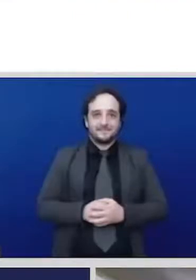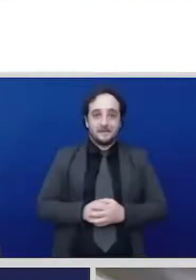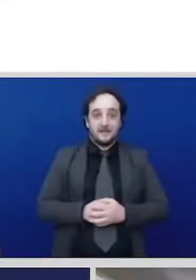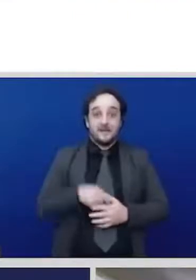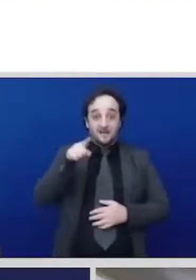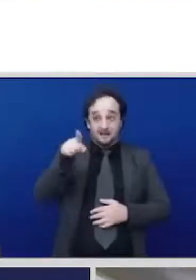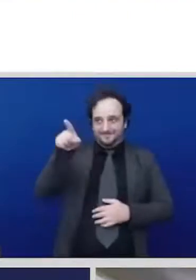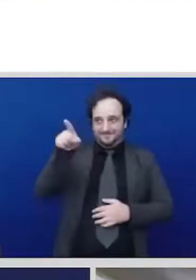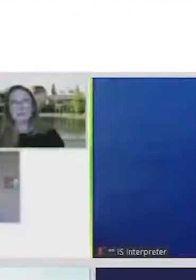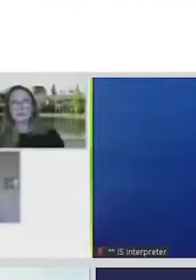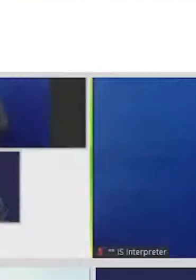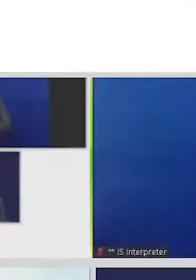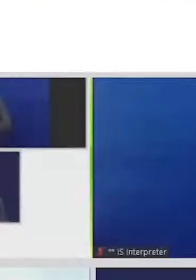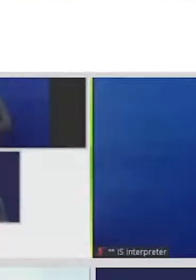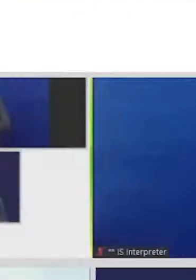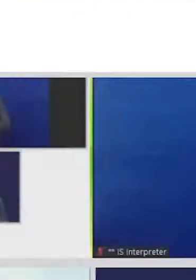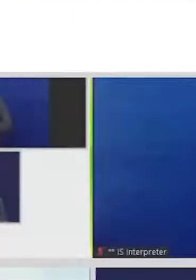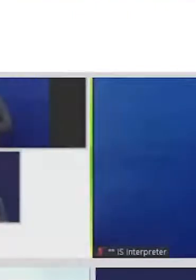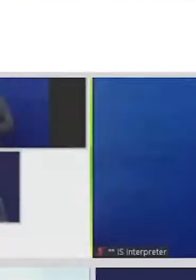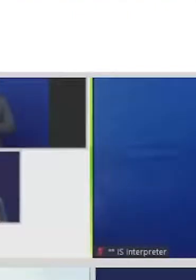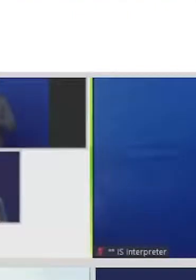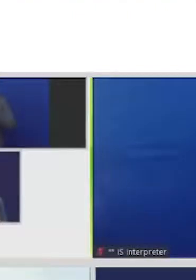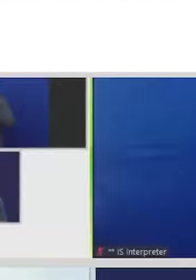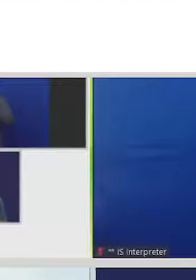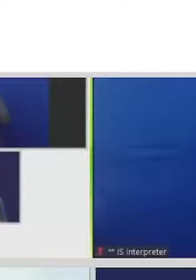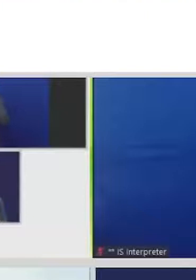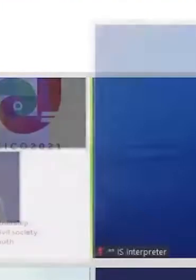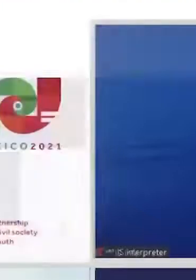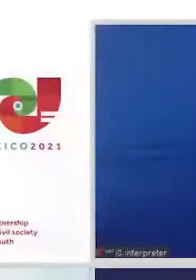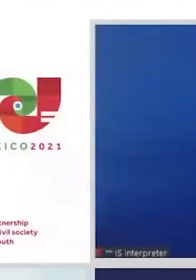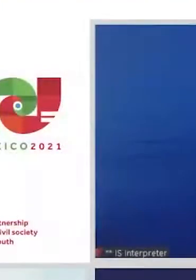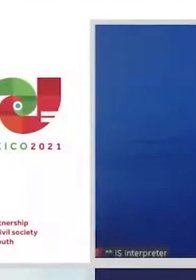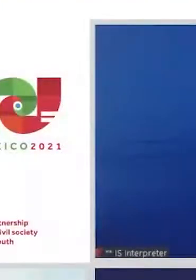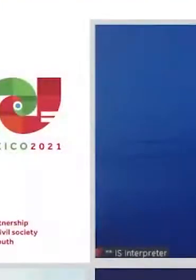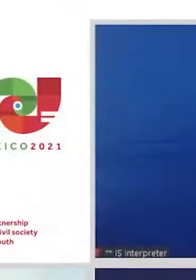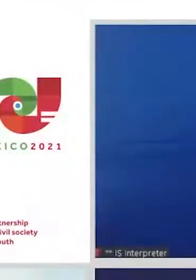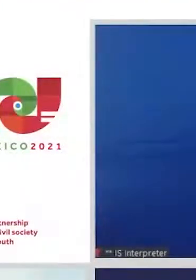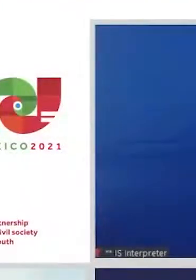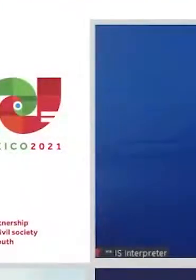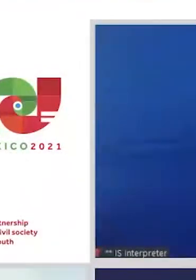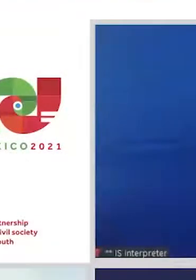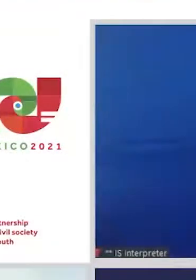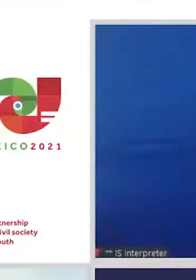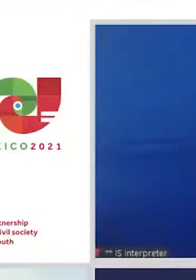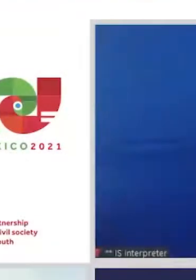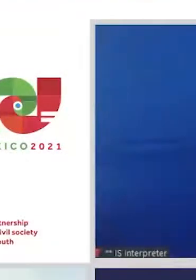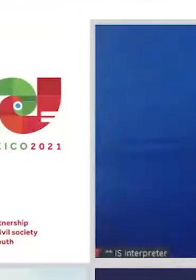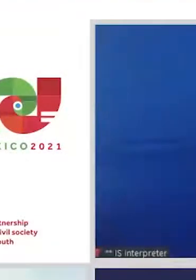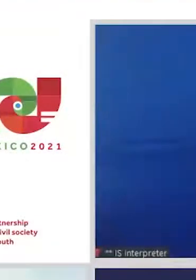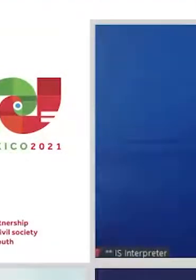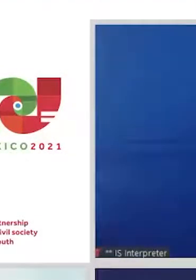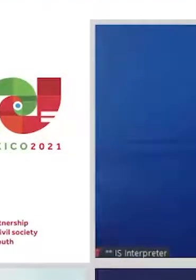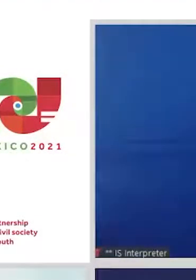from our side from the government we see this coronavirus has affected the working life of just about everyone right